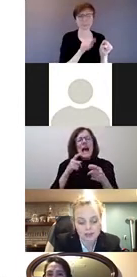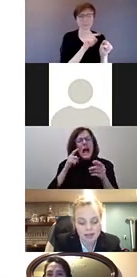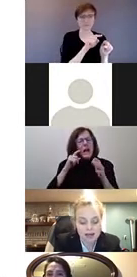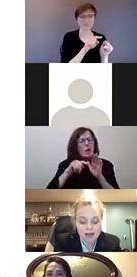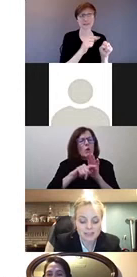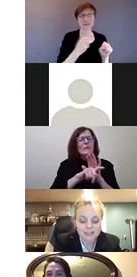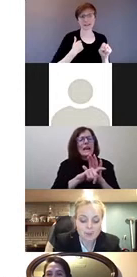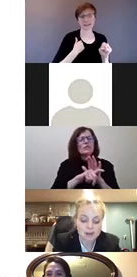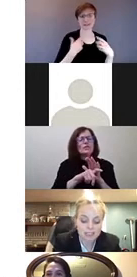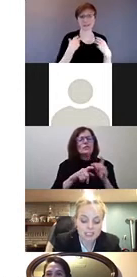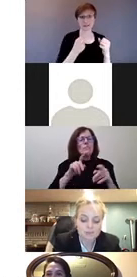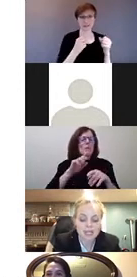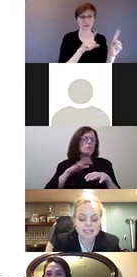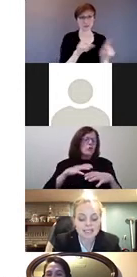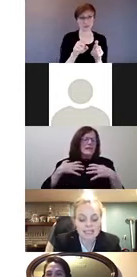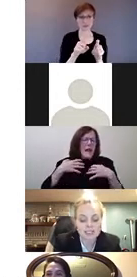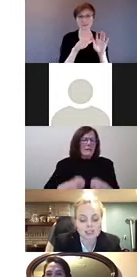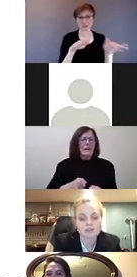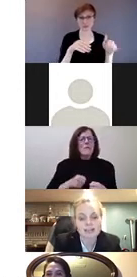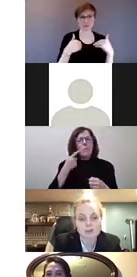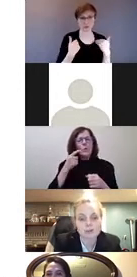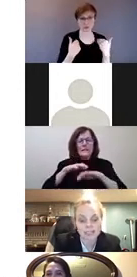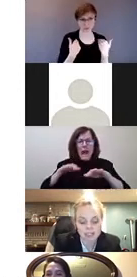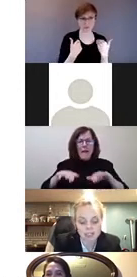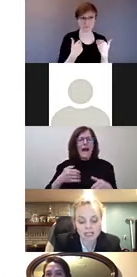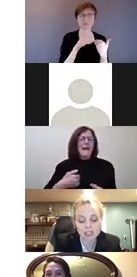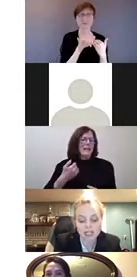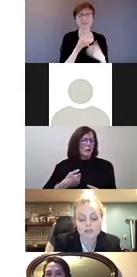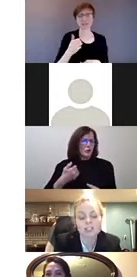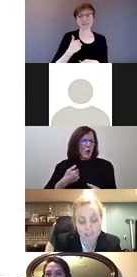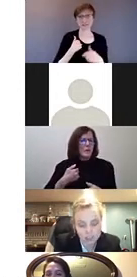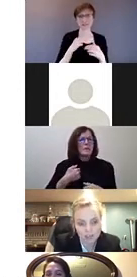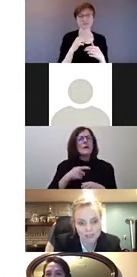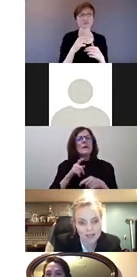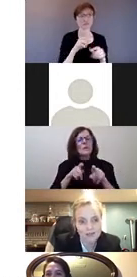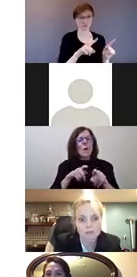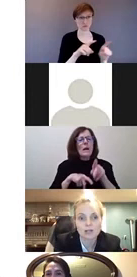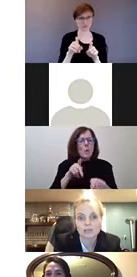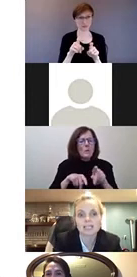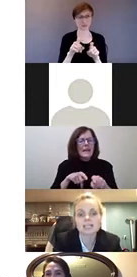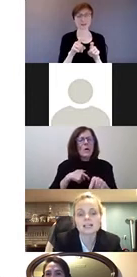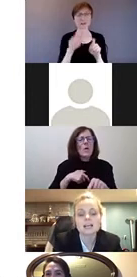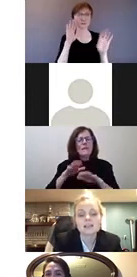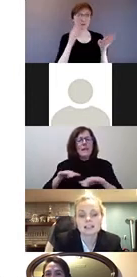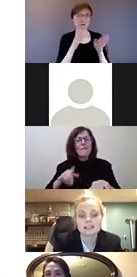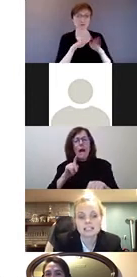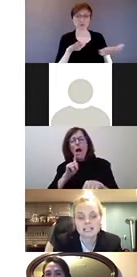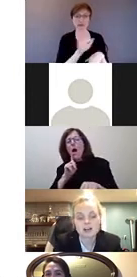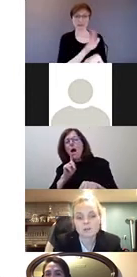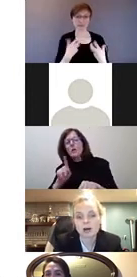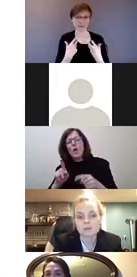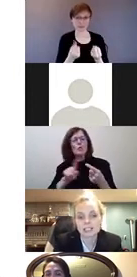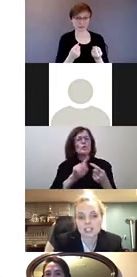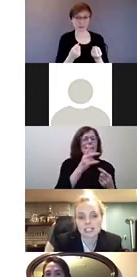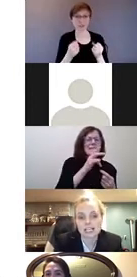Youth. This is a population-based Canadian survey that relates to children's health and wellbeing that collected